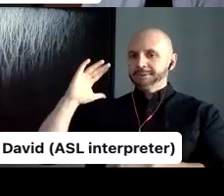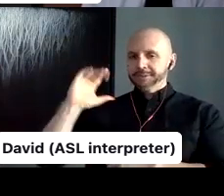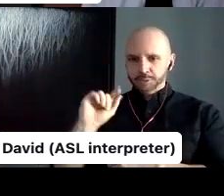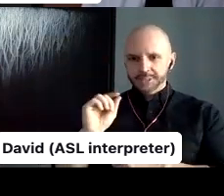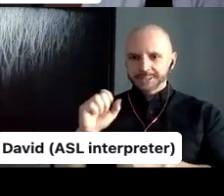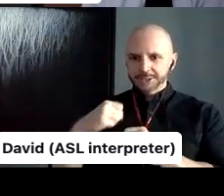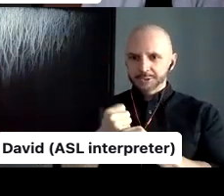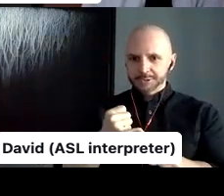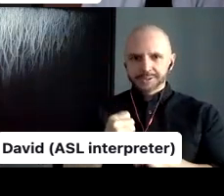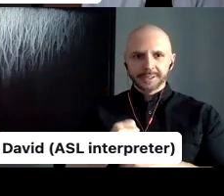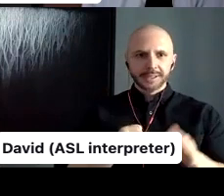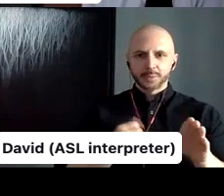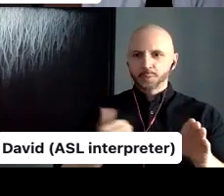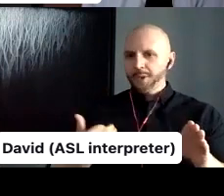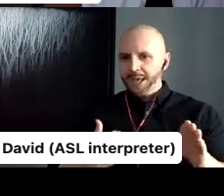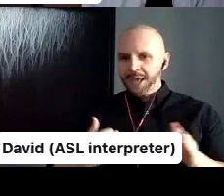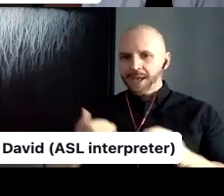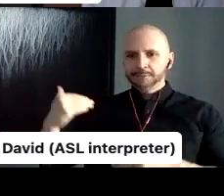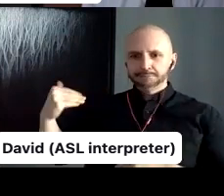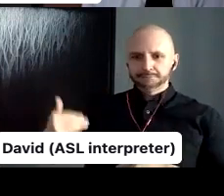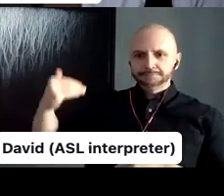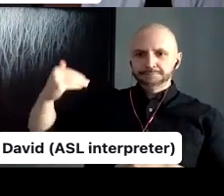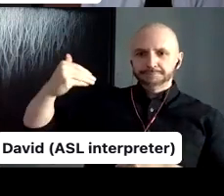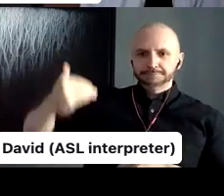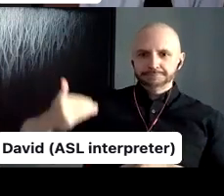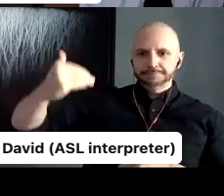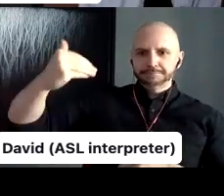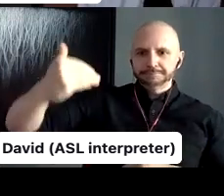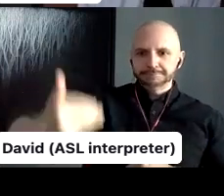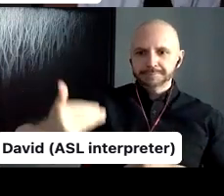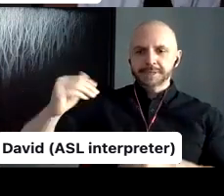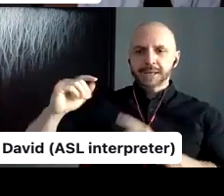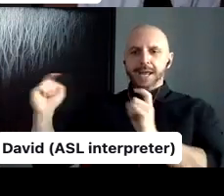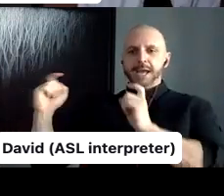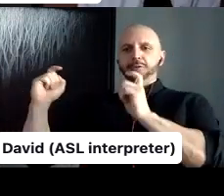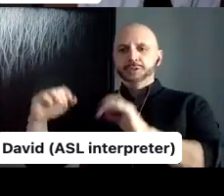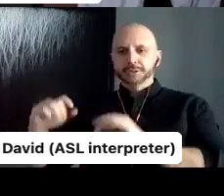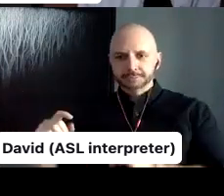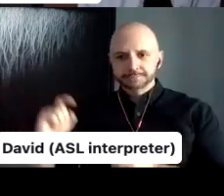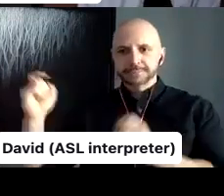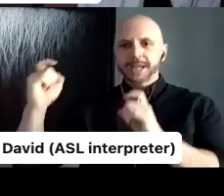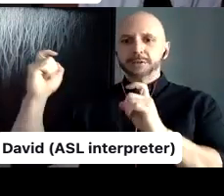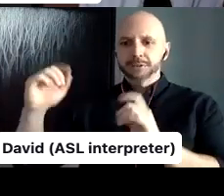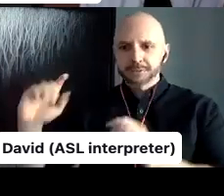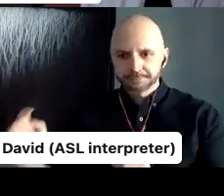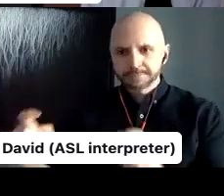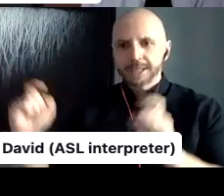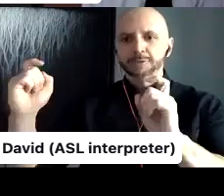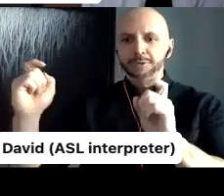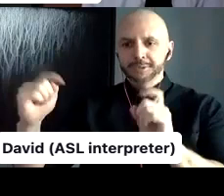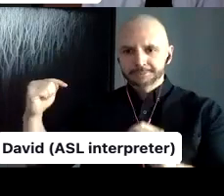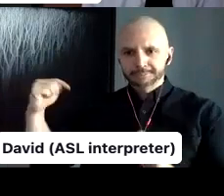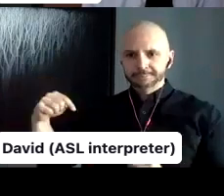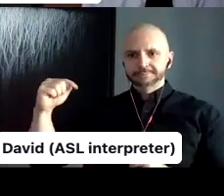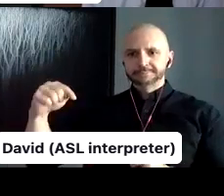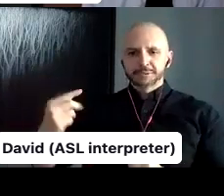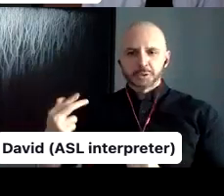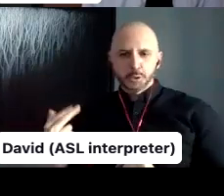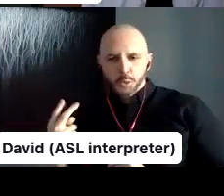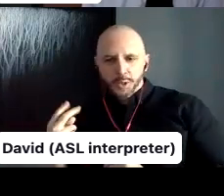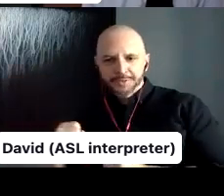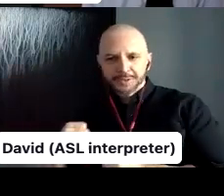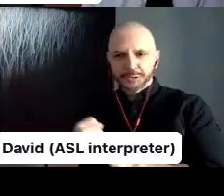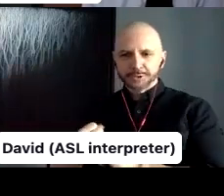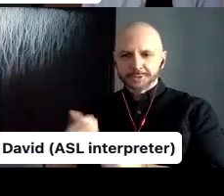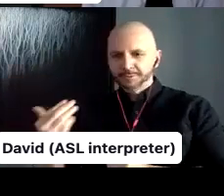and a half year anniversary, um, which for the 12 and a half years, I made a, I gave